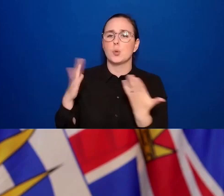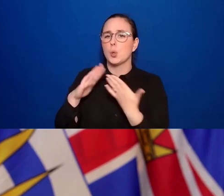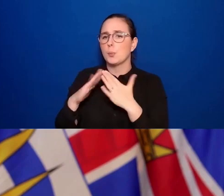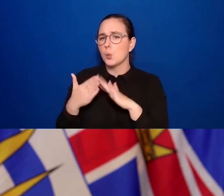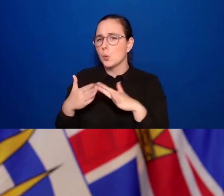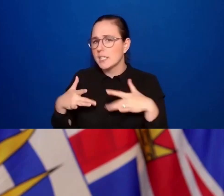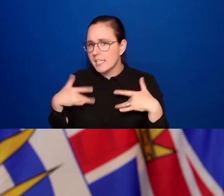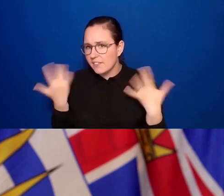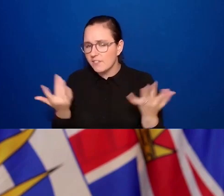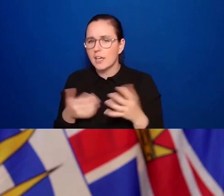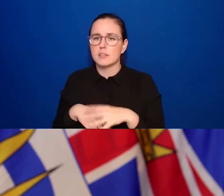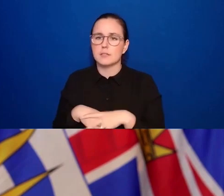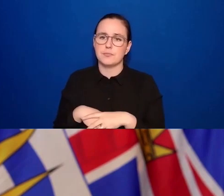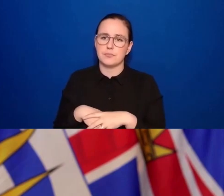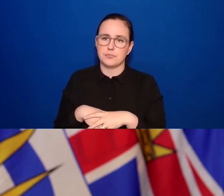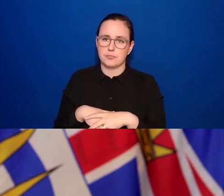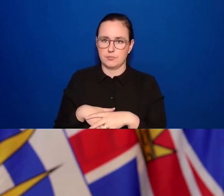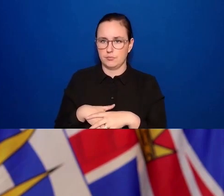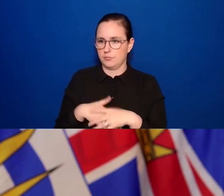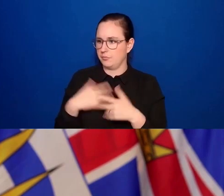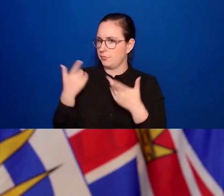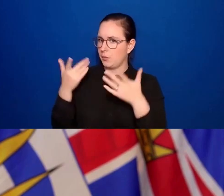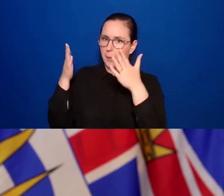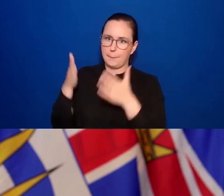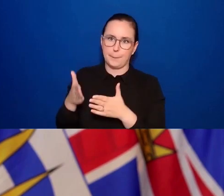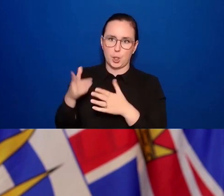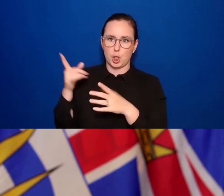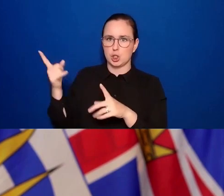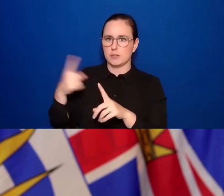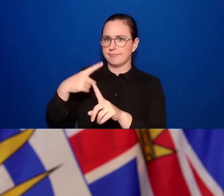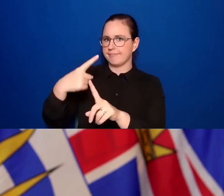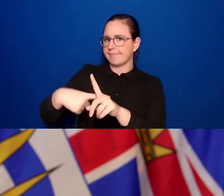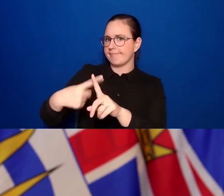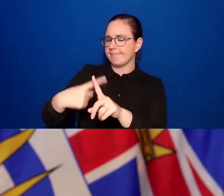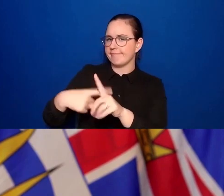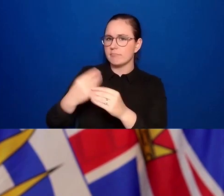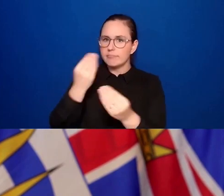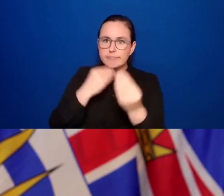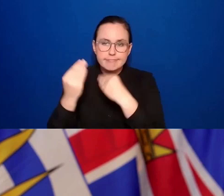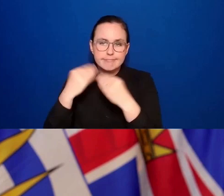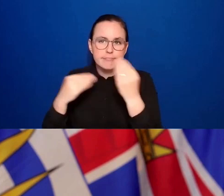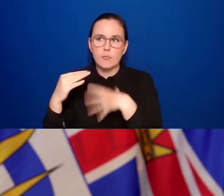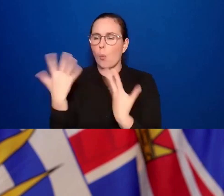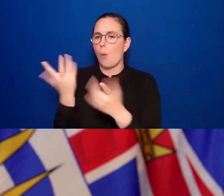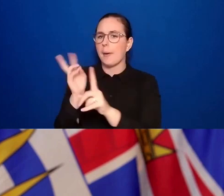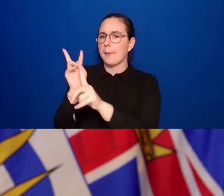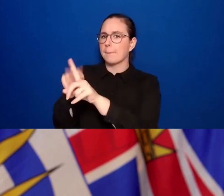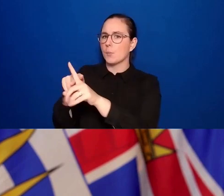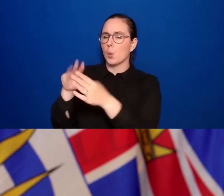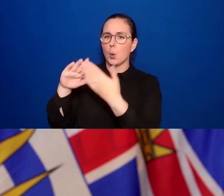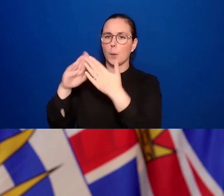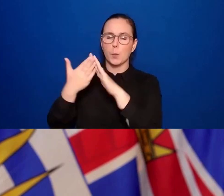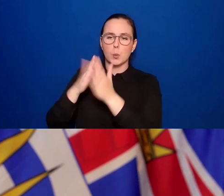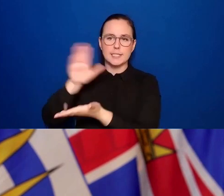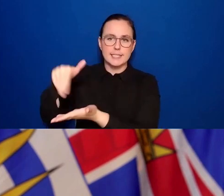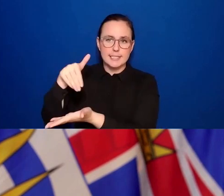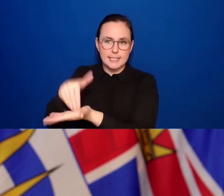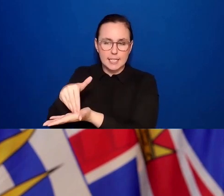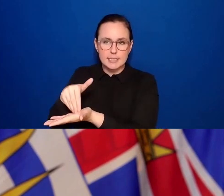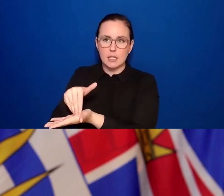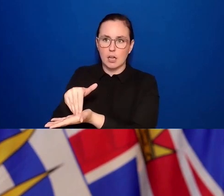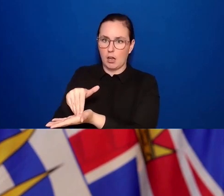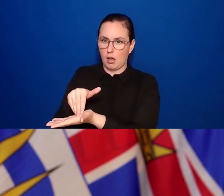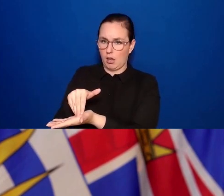rent a banquet hall or a community area? Are they responsible themselves as event organizers to